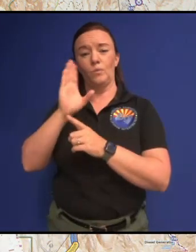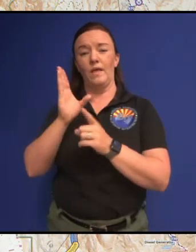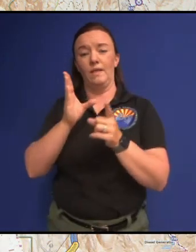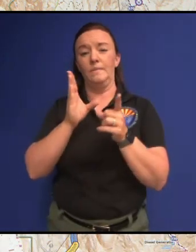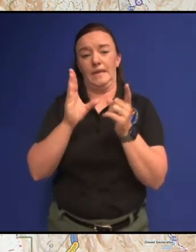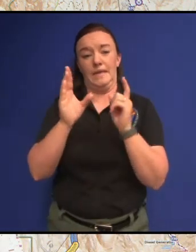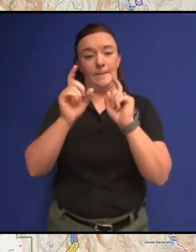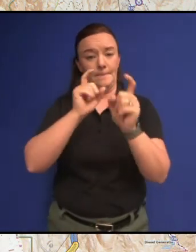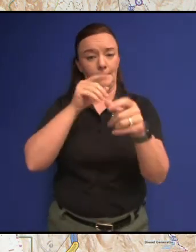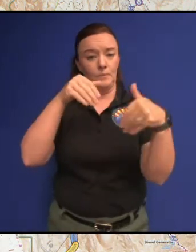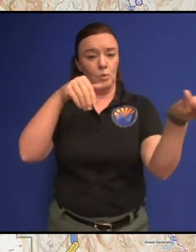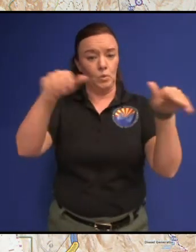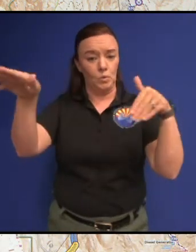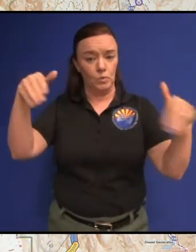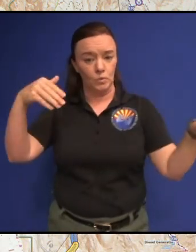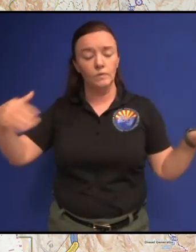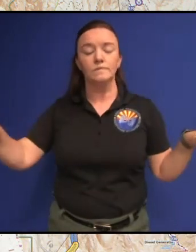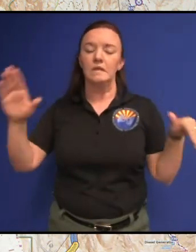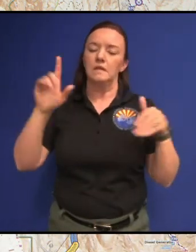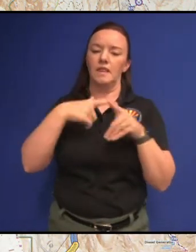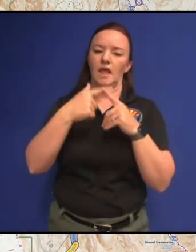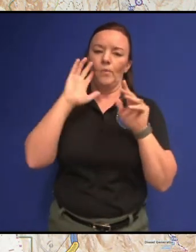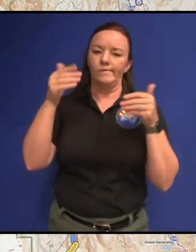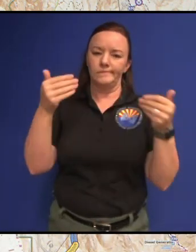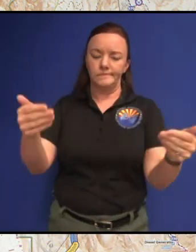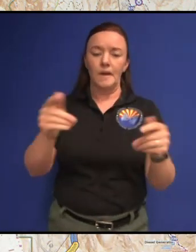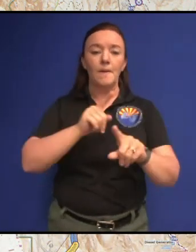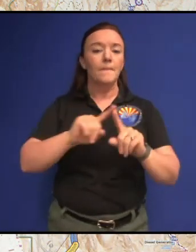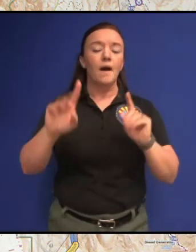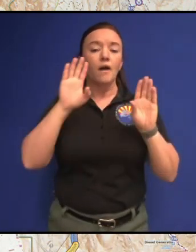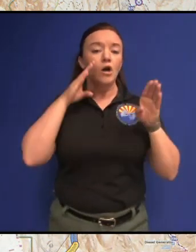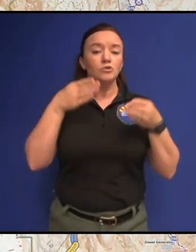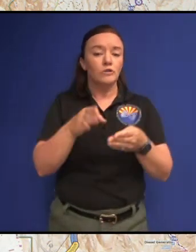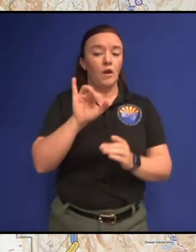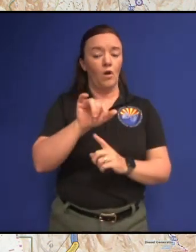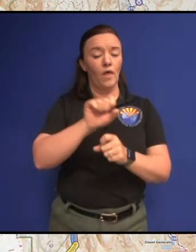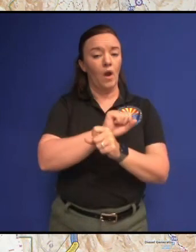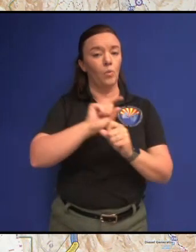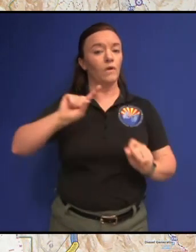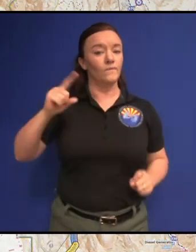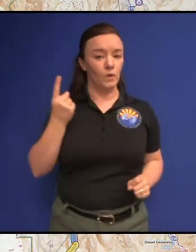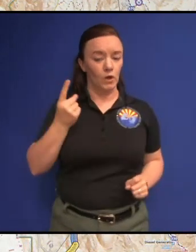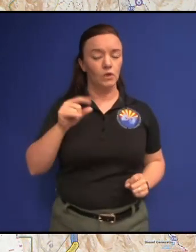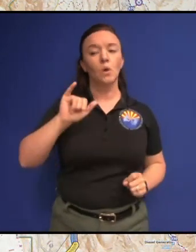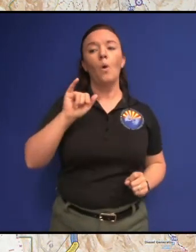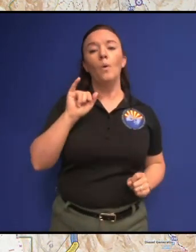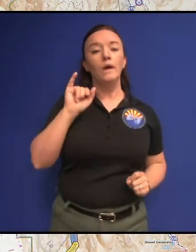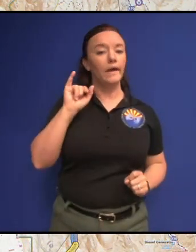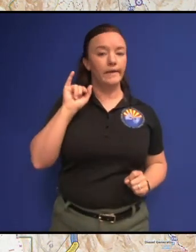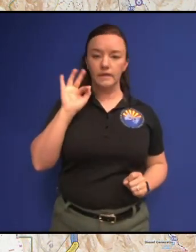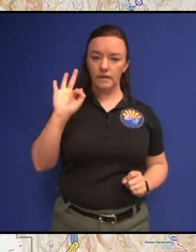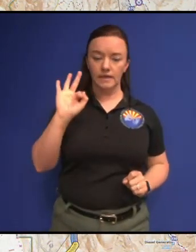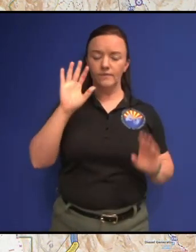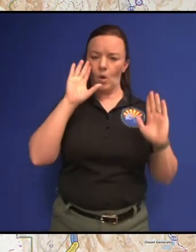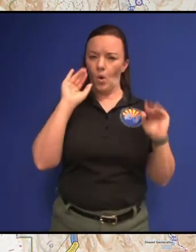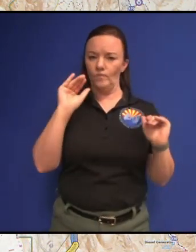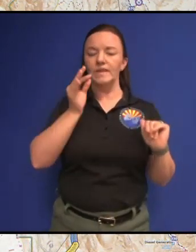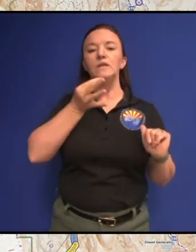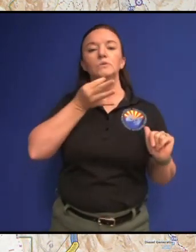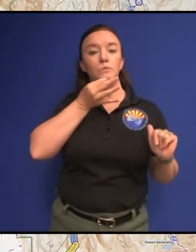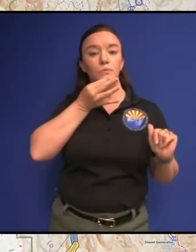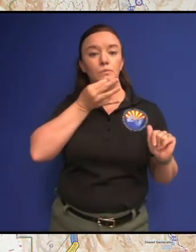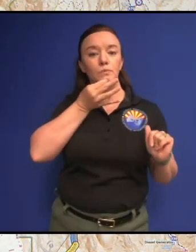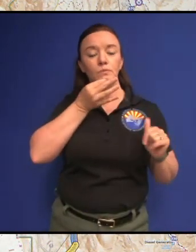of concentrating on that work first is that if all if and hopefully it's very very soon the weather gets